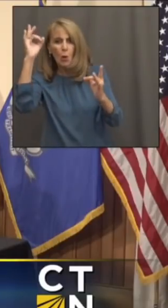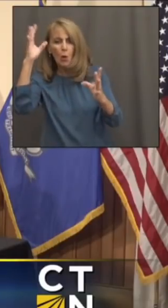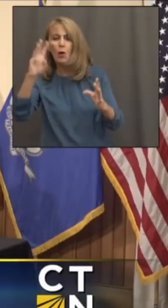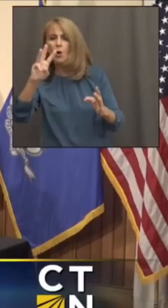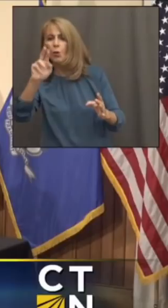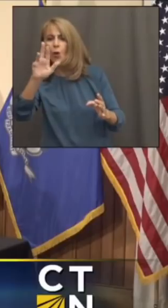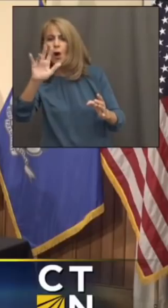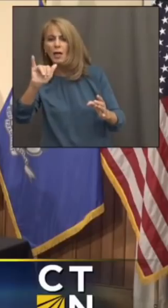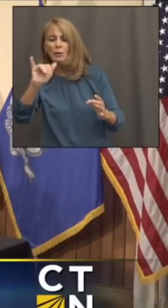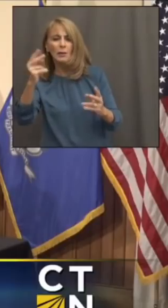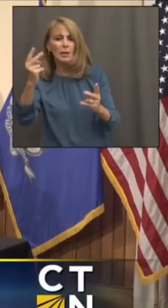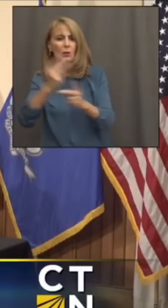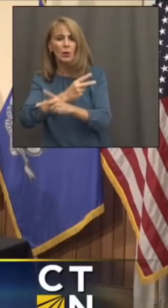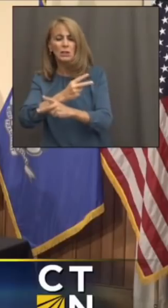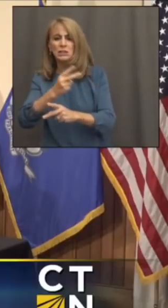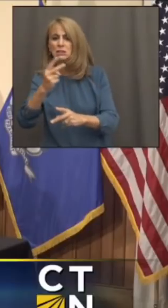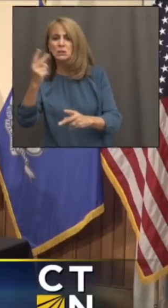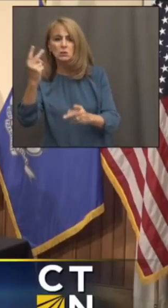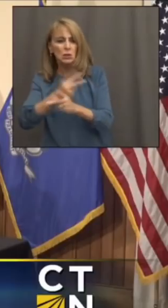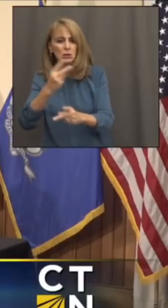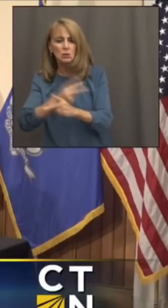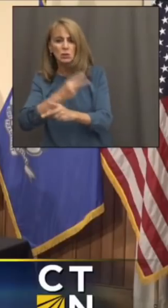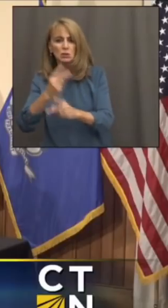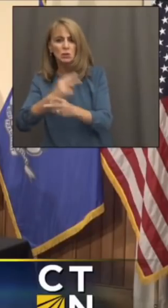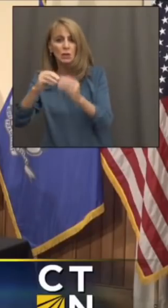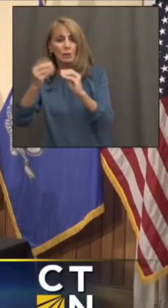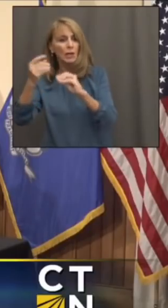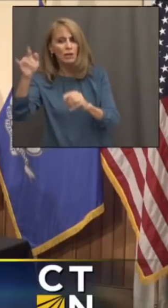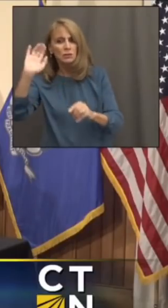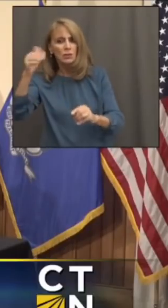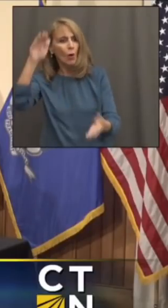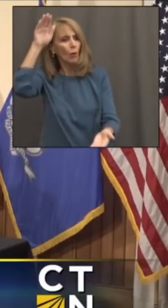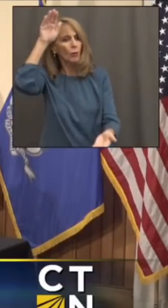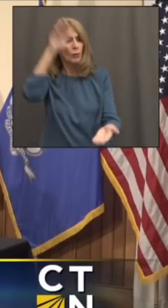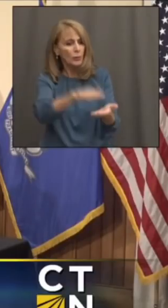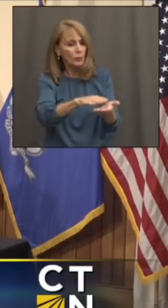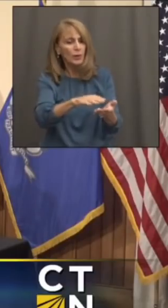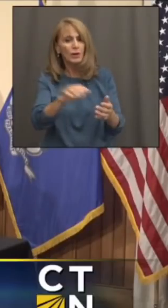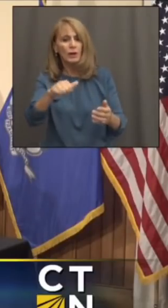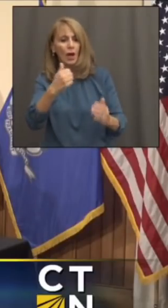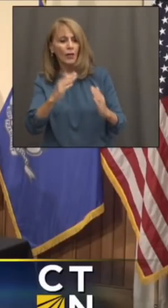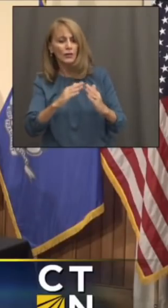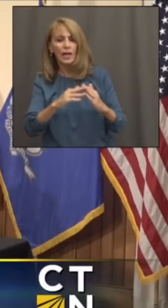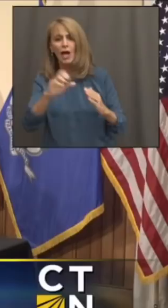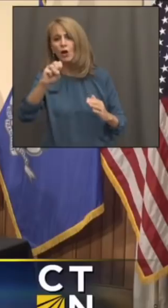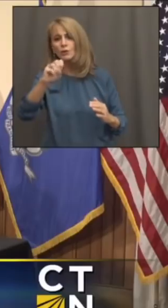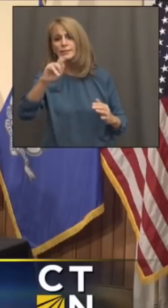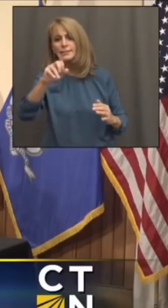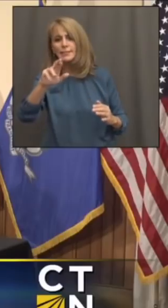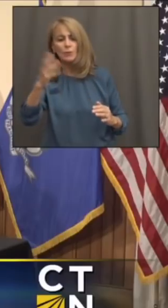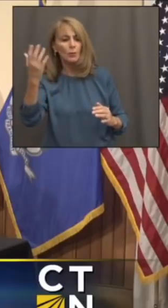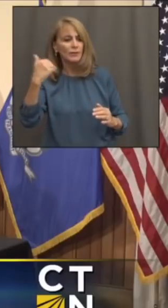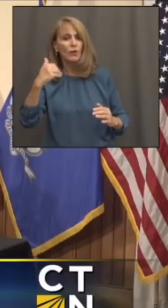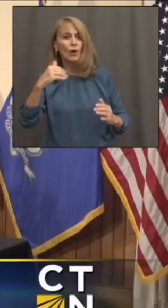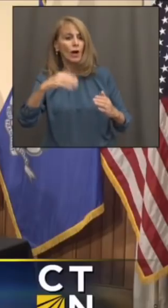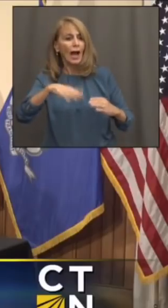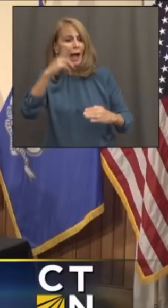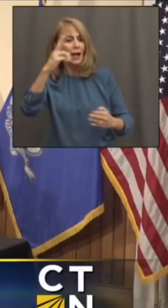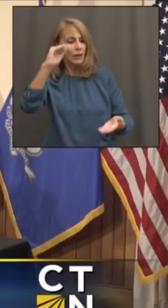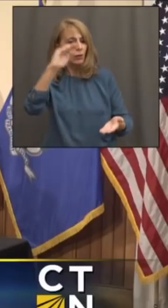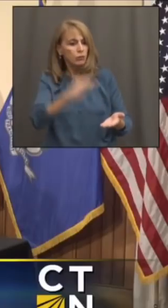Waterbury was 69 out of 100,000. Now it's down to 42. Seymour was 55. Now it's down to 22.